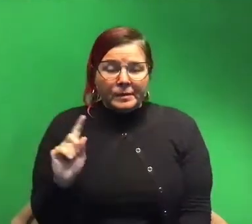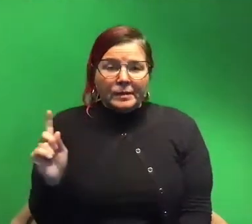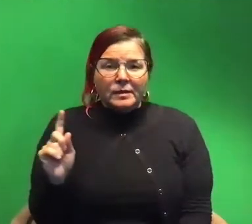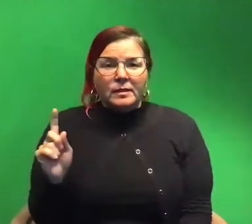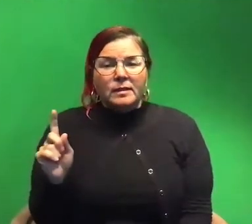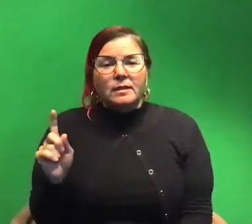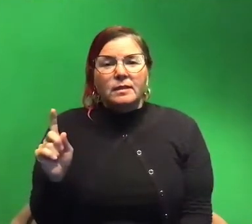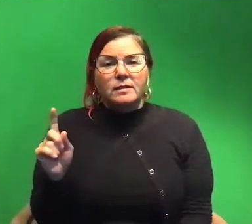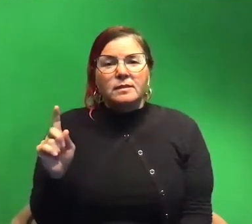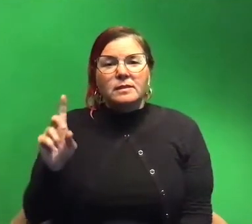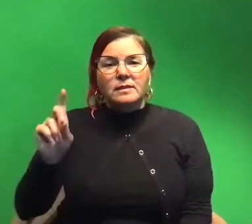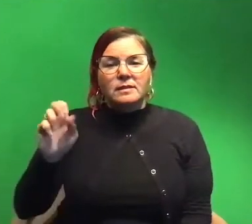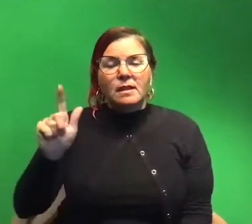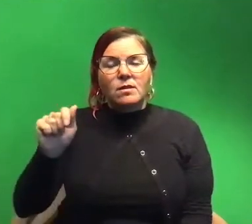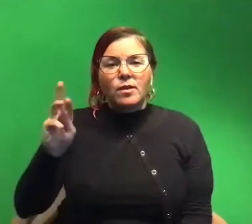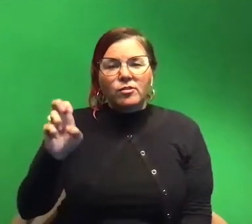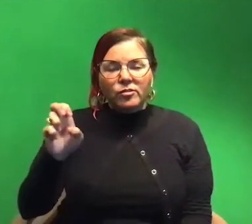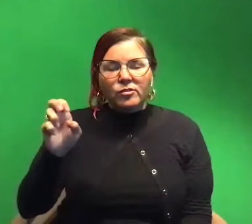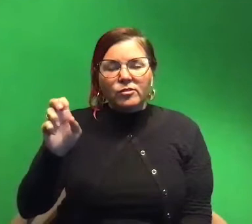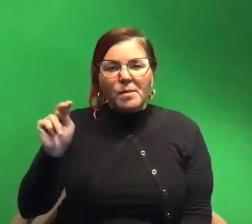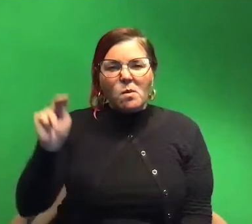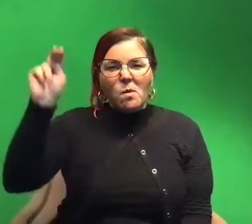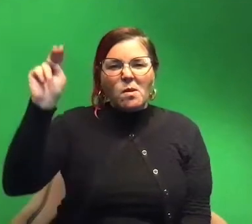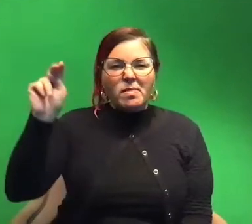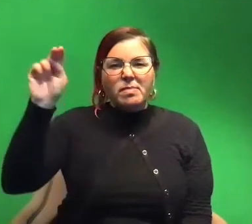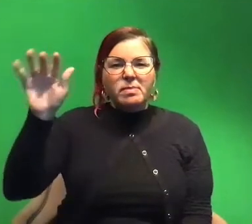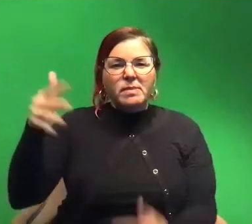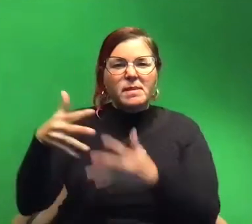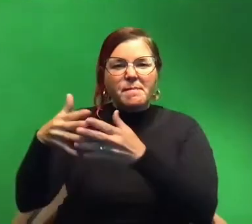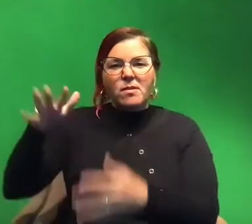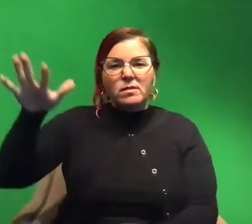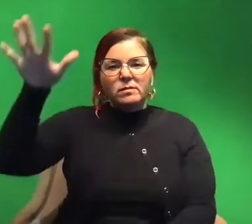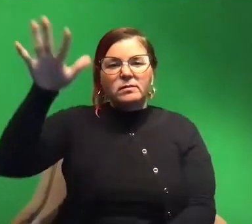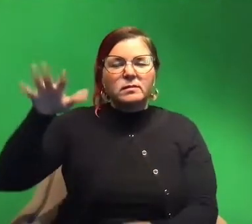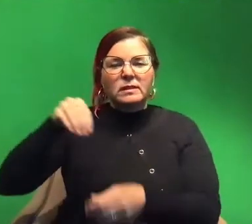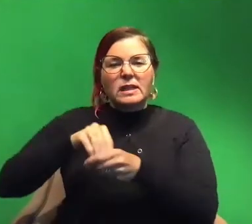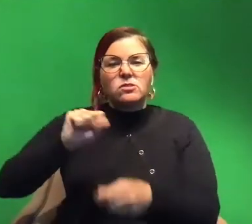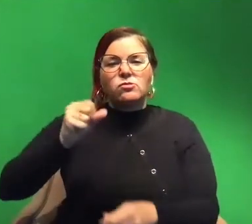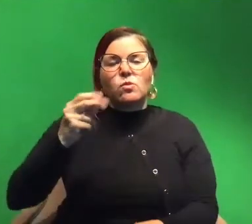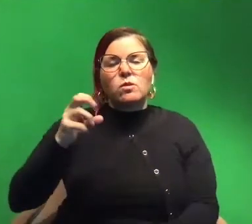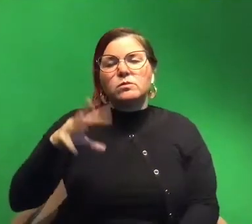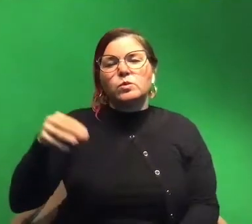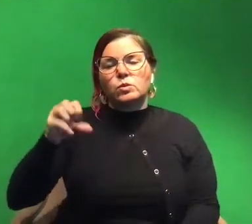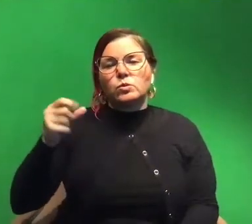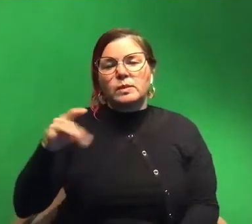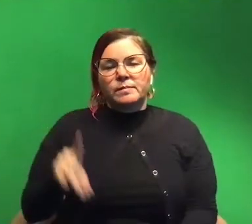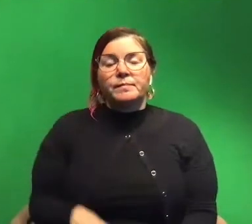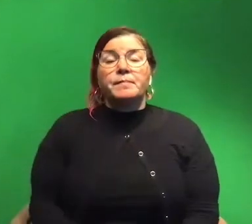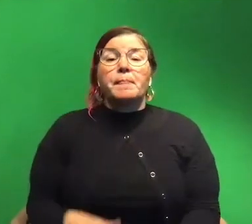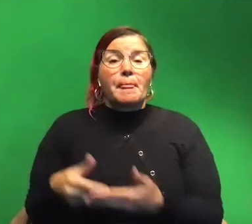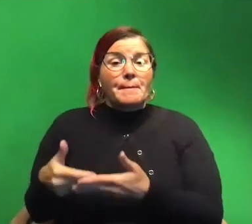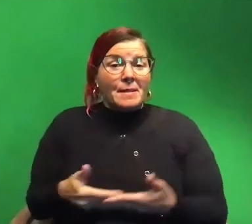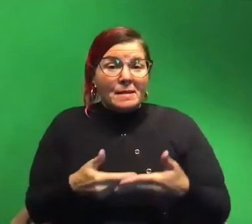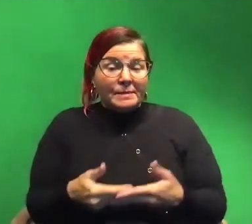from like Delaware up as sort of like inshore squid and um the babies like